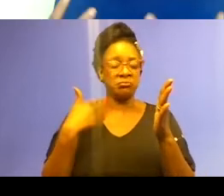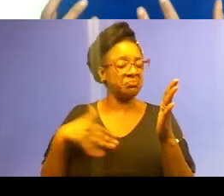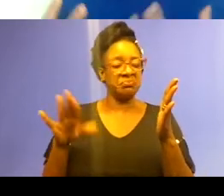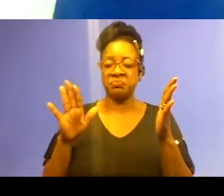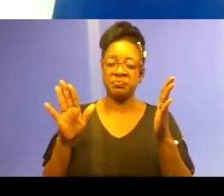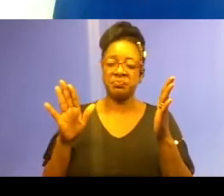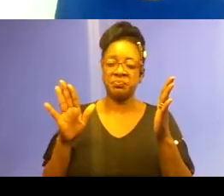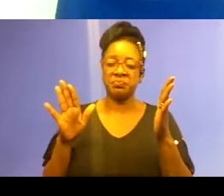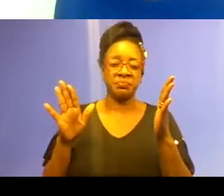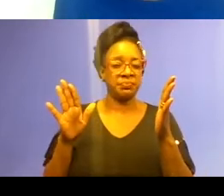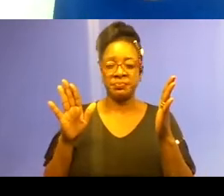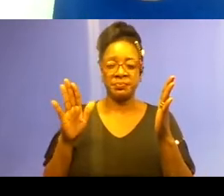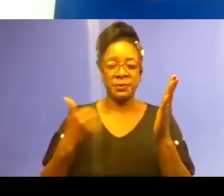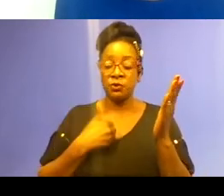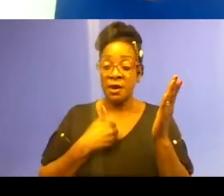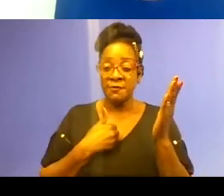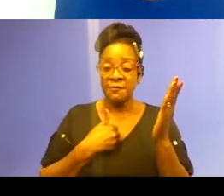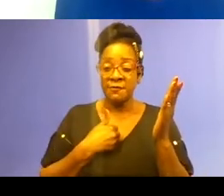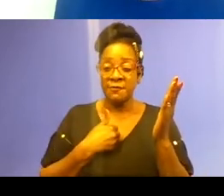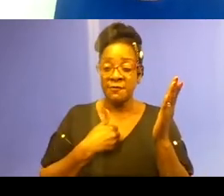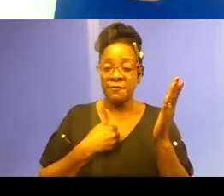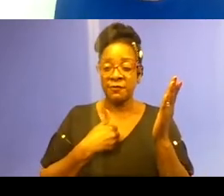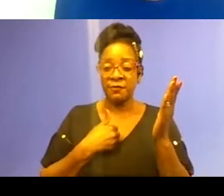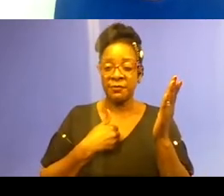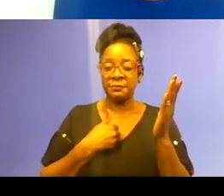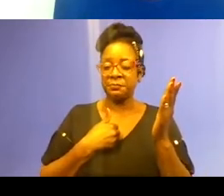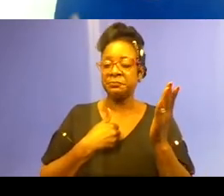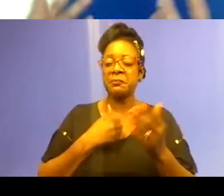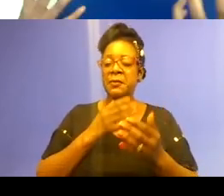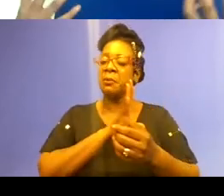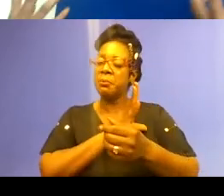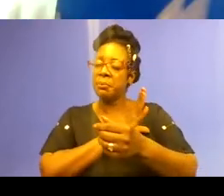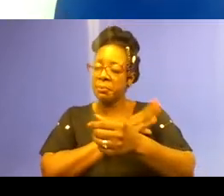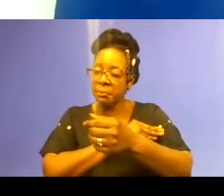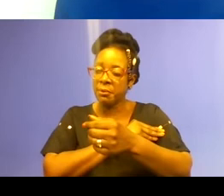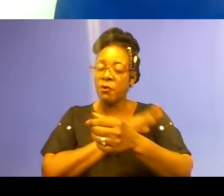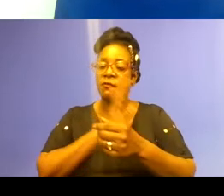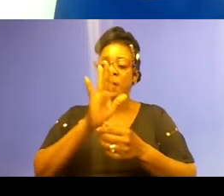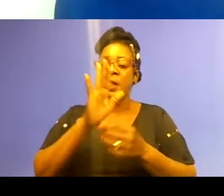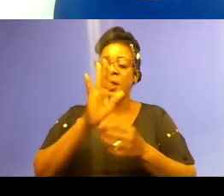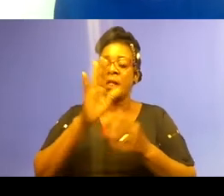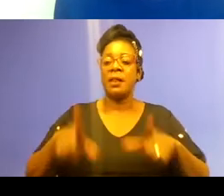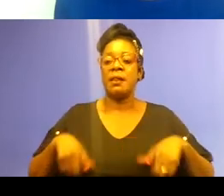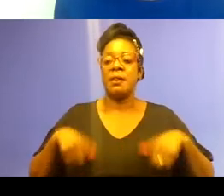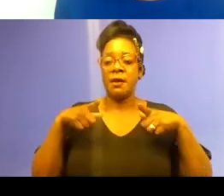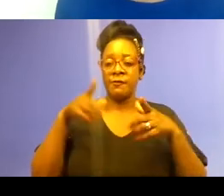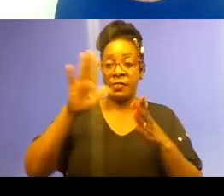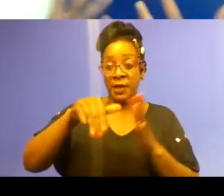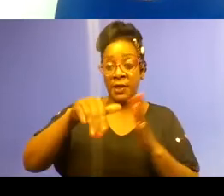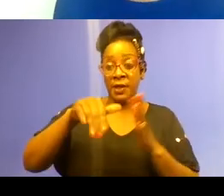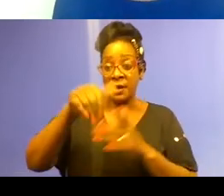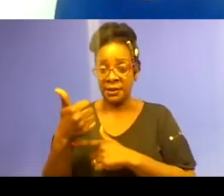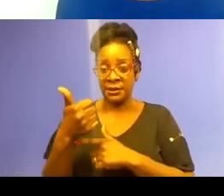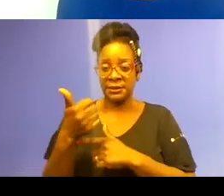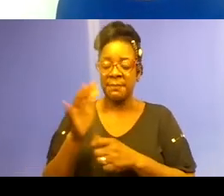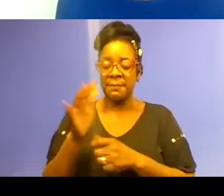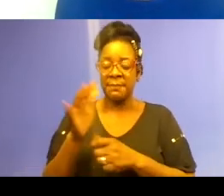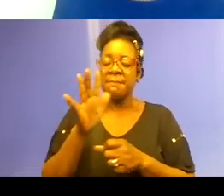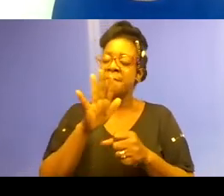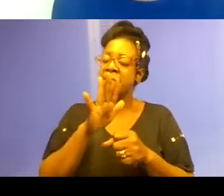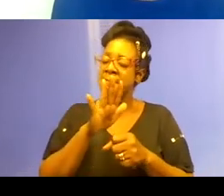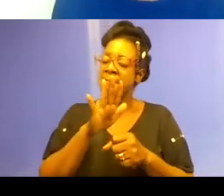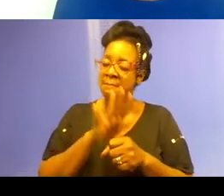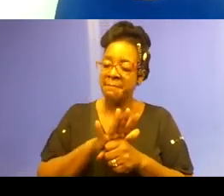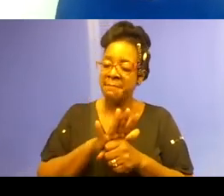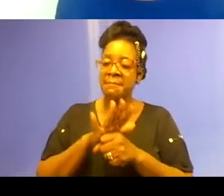less power over their lives than others. And so many of us want to shape our own destinies.